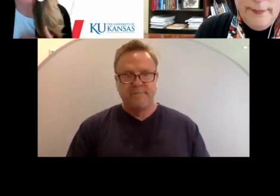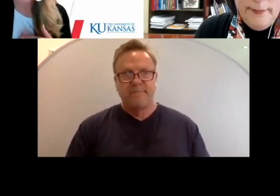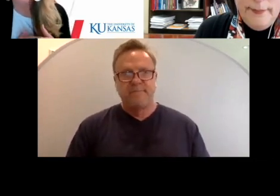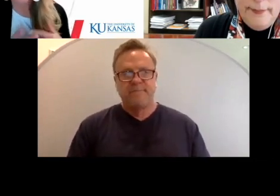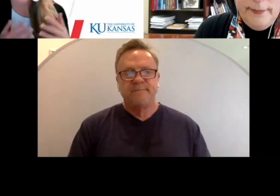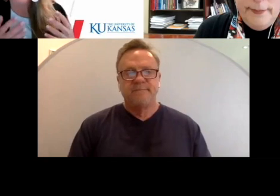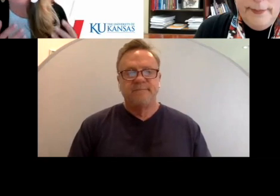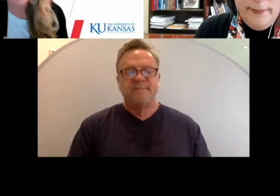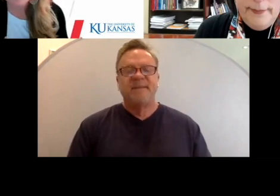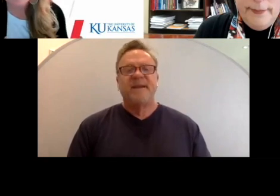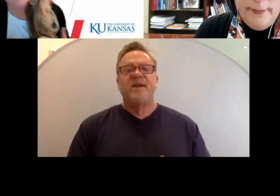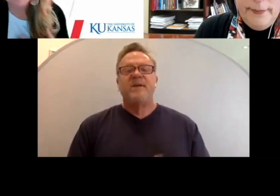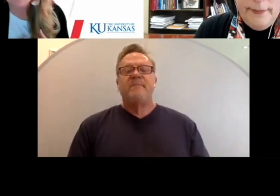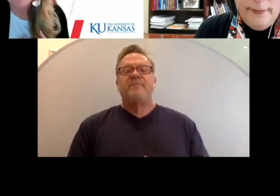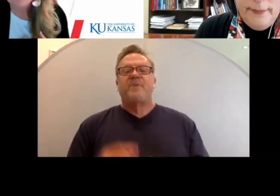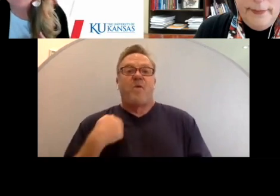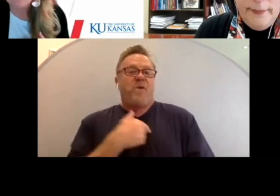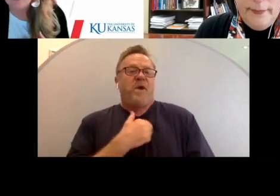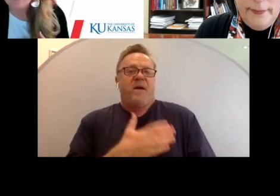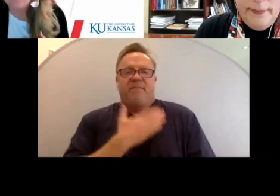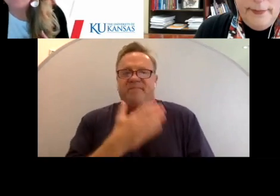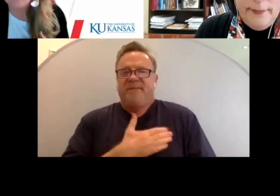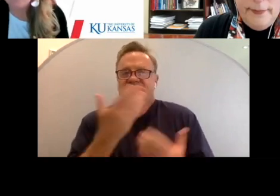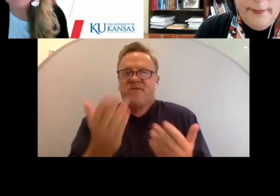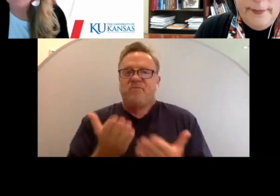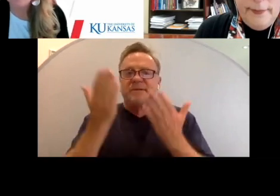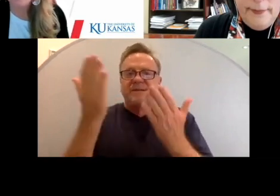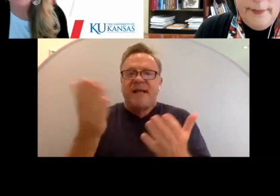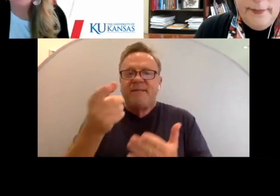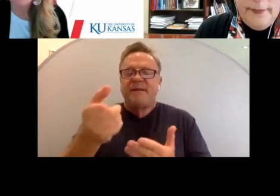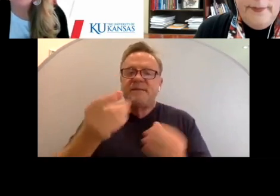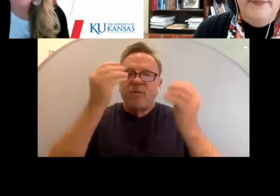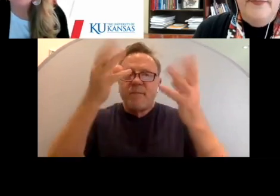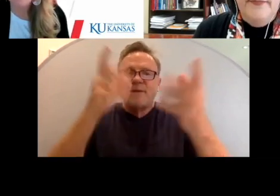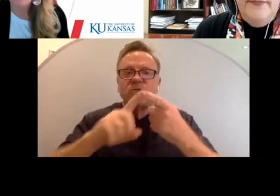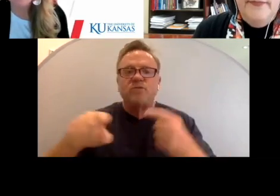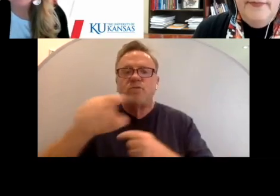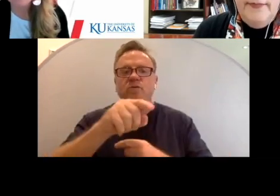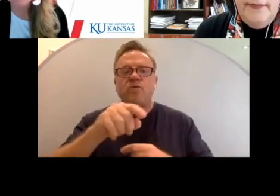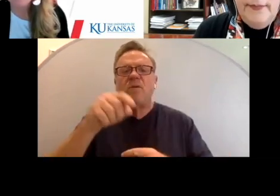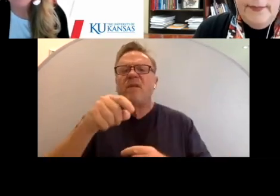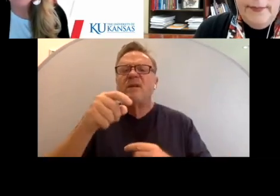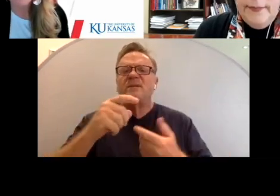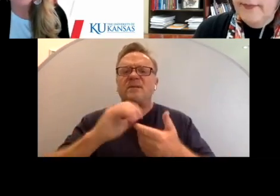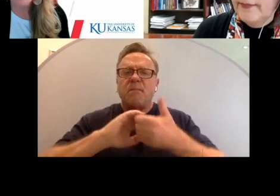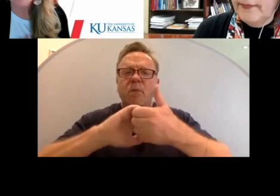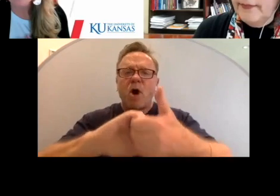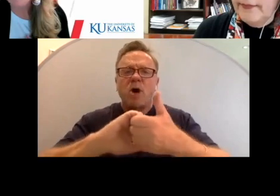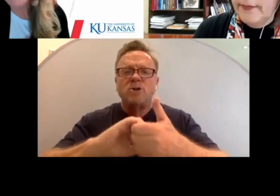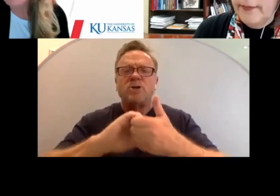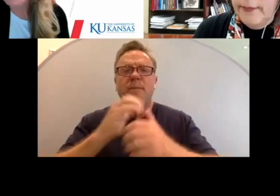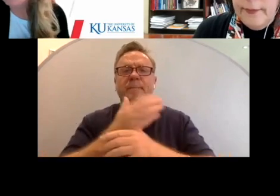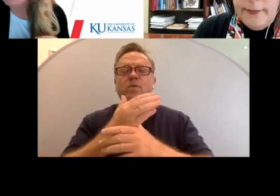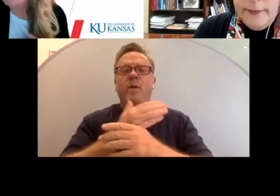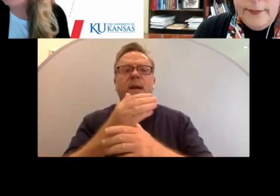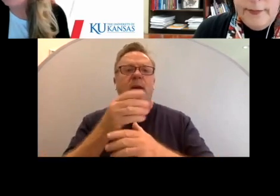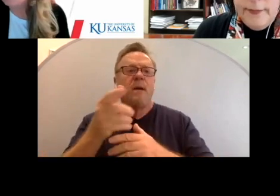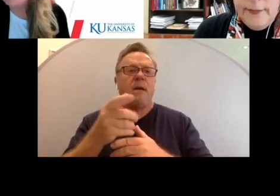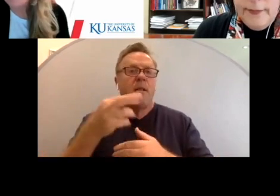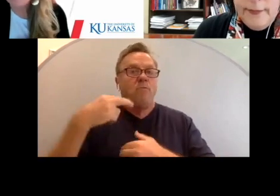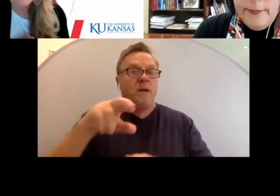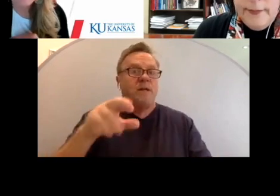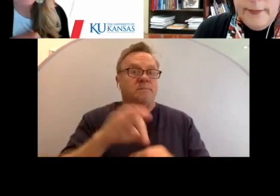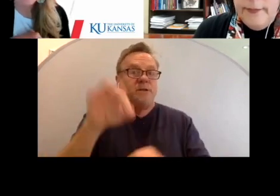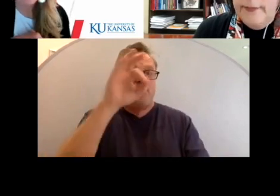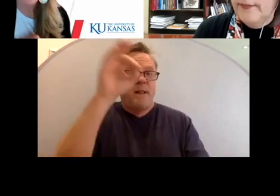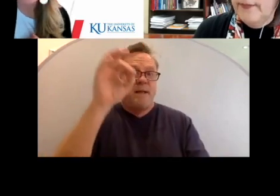So we are thrilled to be able to present this information to you. This is a partnership between the religion and